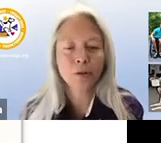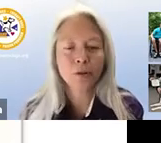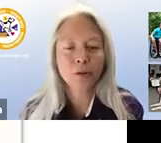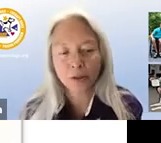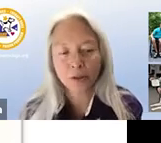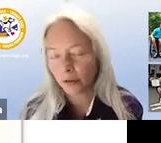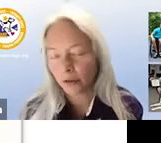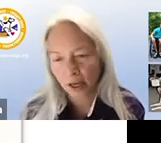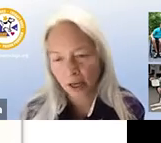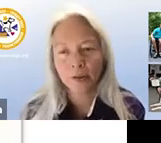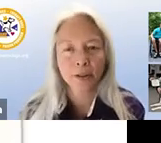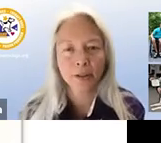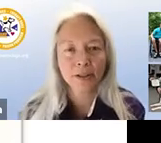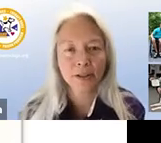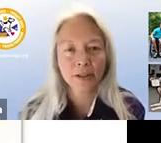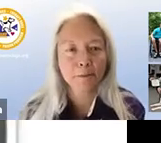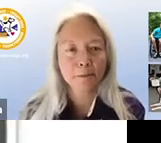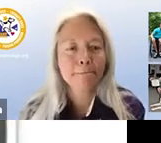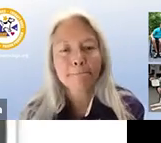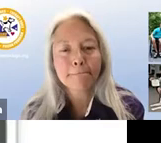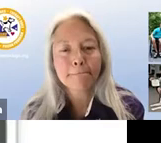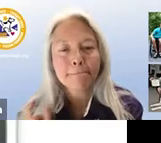do his or her job without your parents